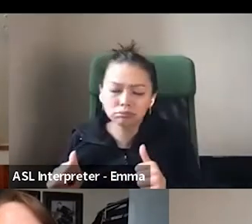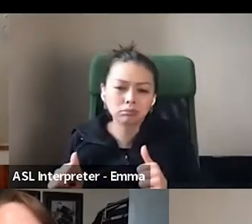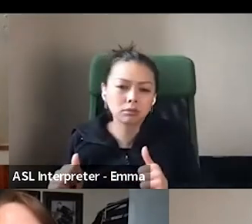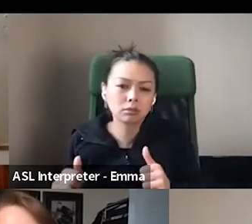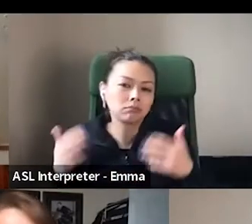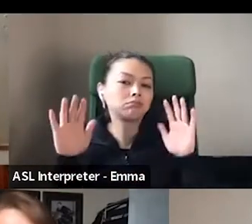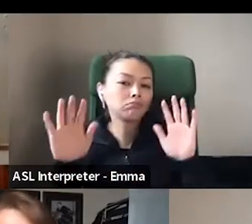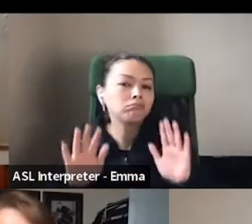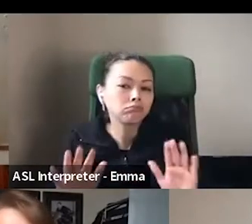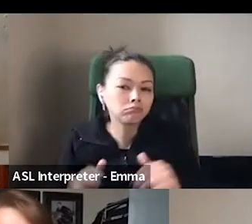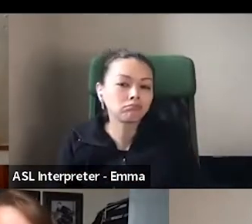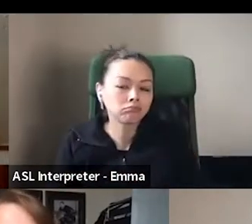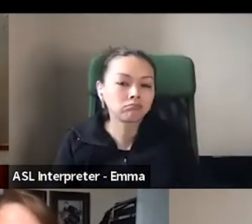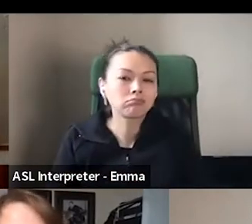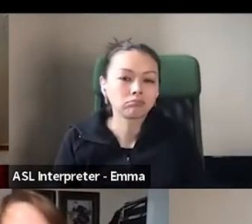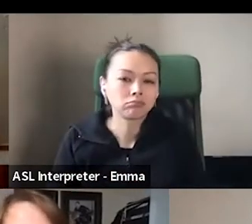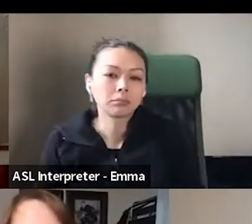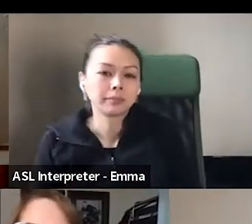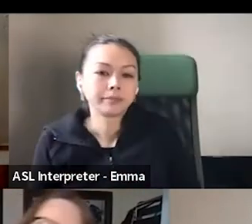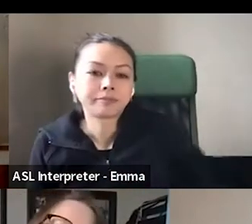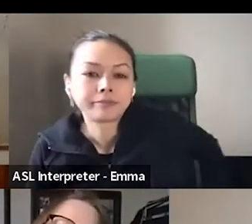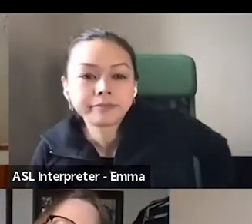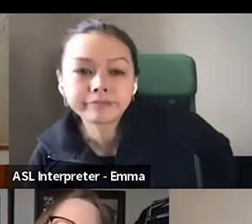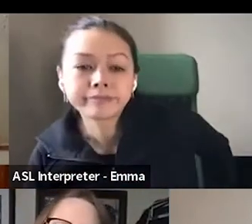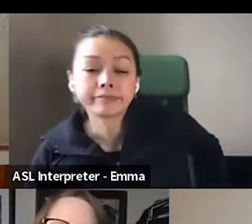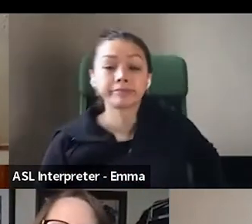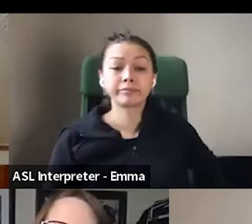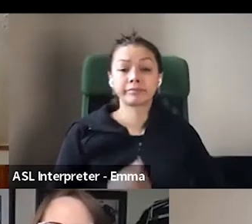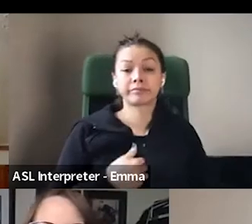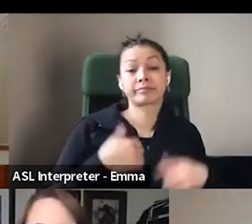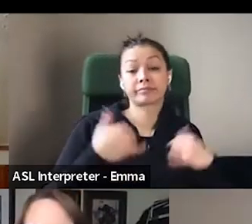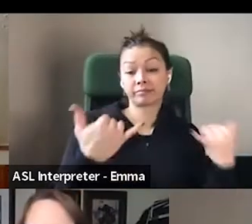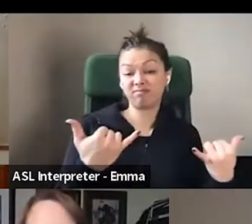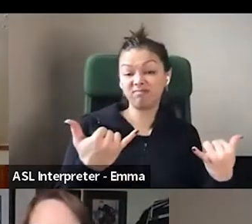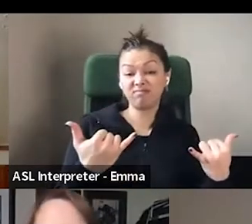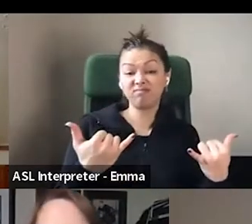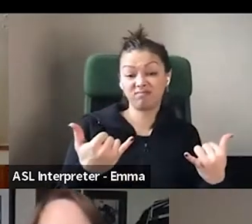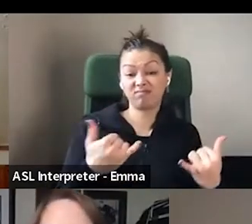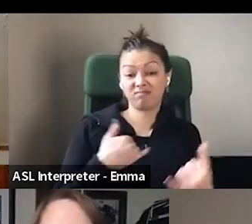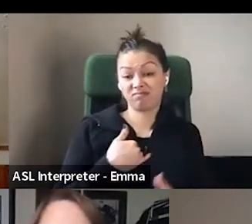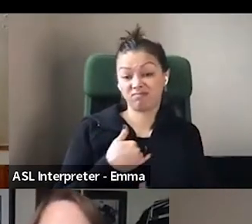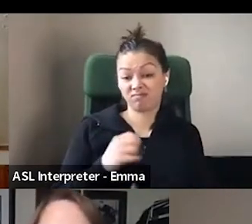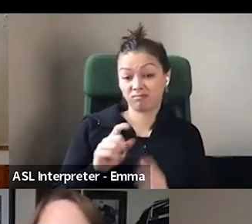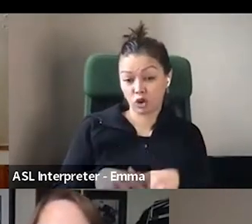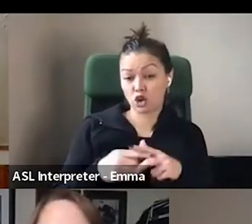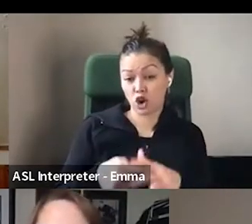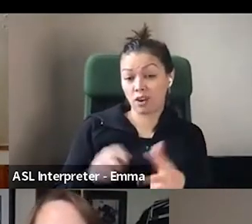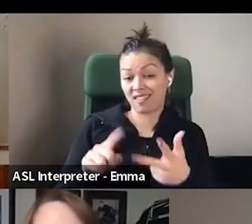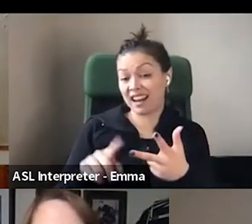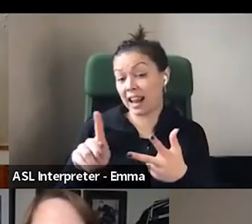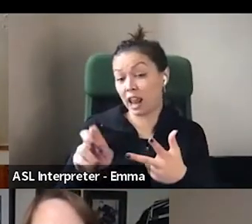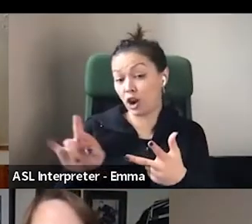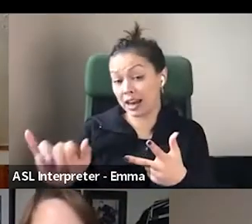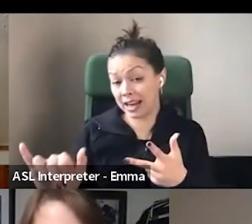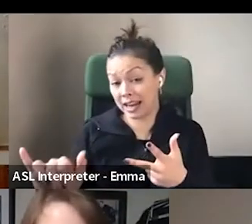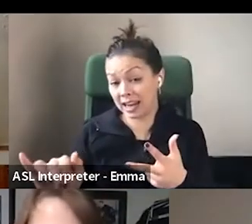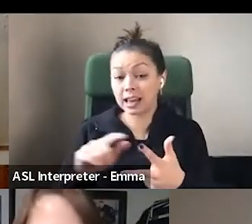I'm going to go, uh, in reverse order, start with you, Carrie and then, uh, Lori, you're going to stay in the middle.